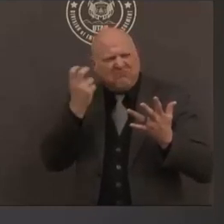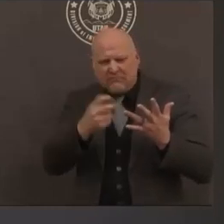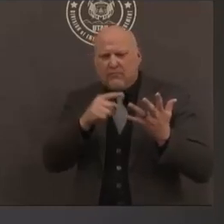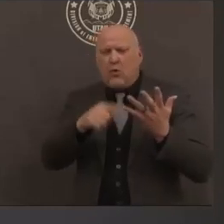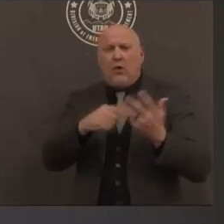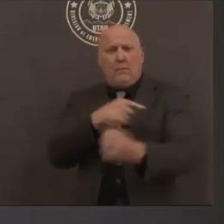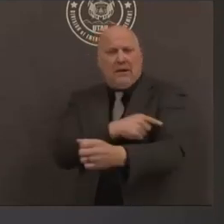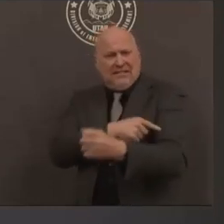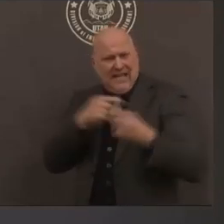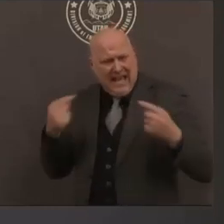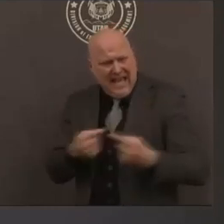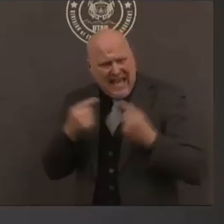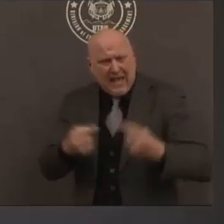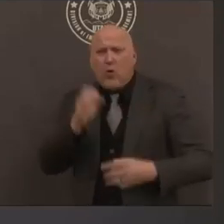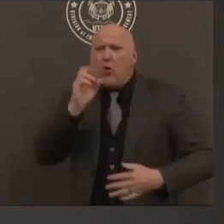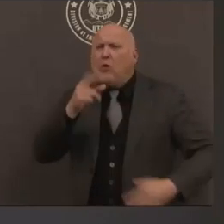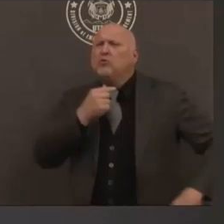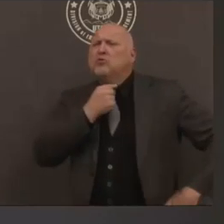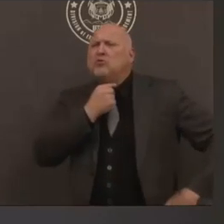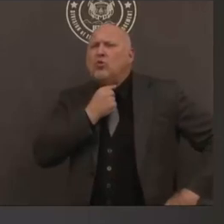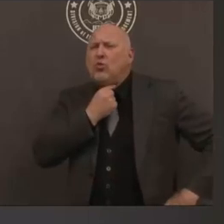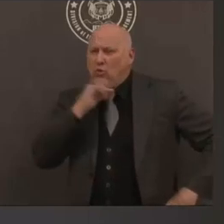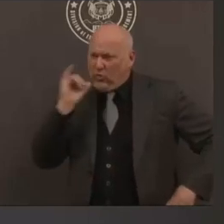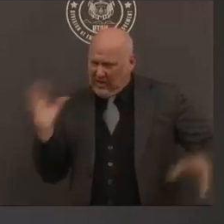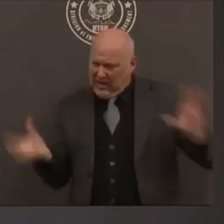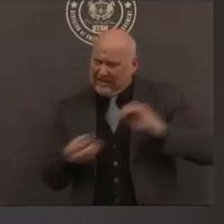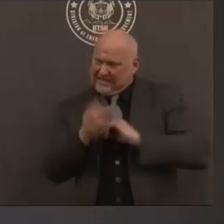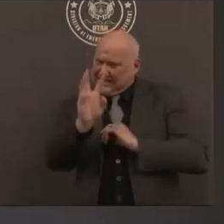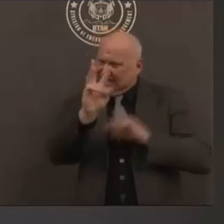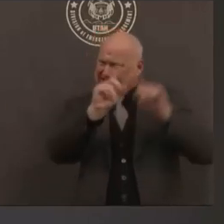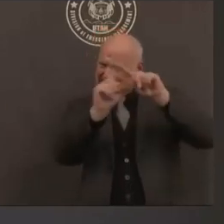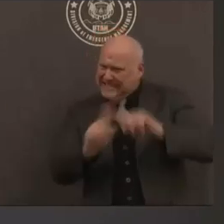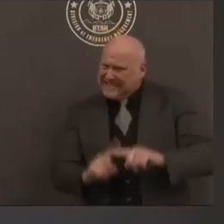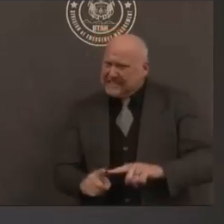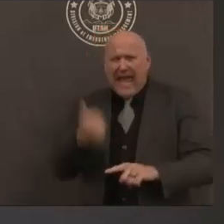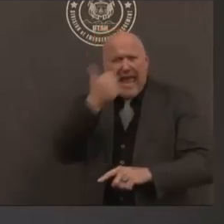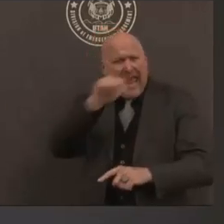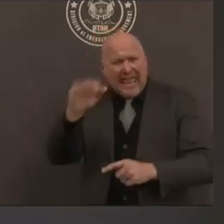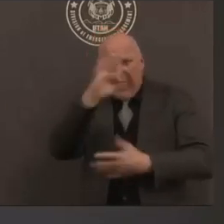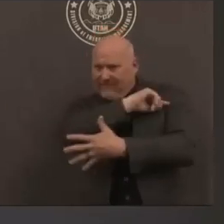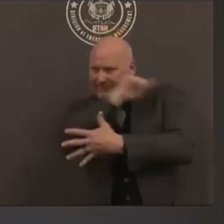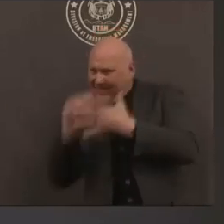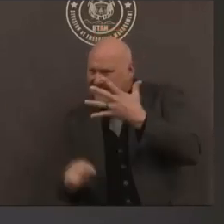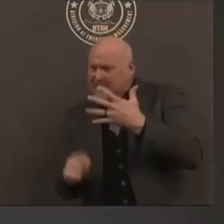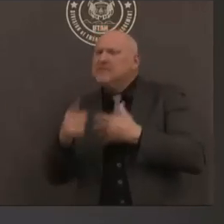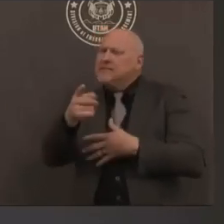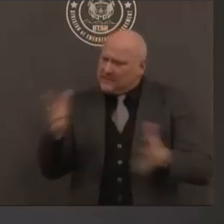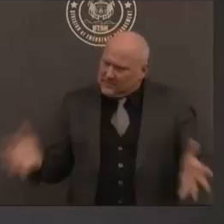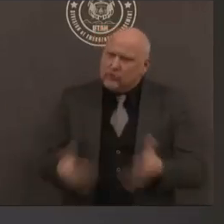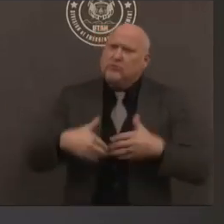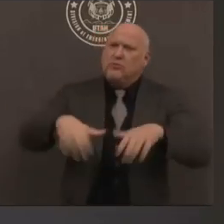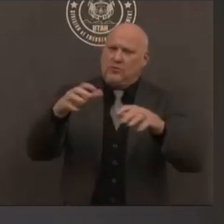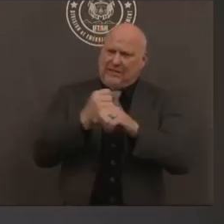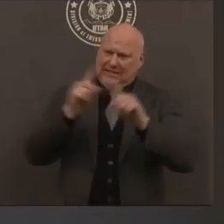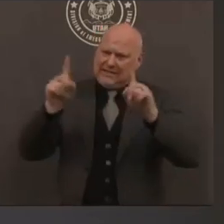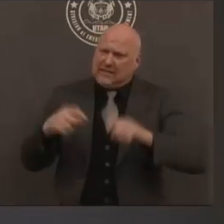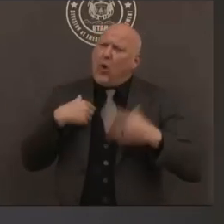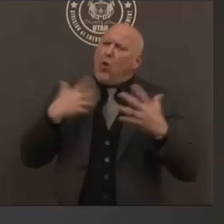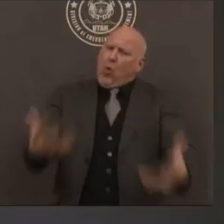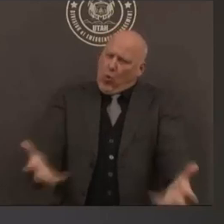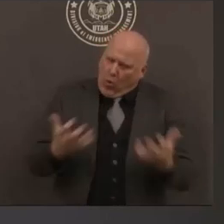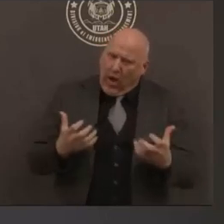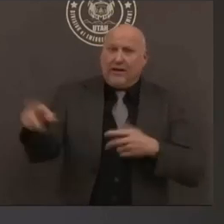to have a clear picture of everyone who's infected in the state of utah so that we can better inform policy and public health intervention